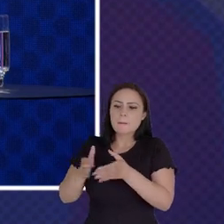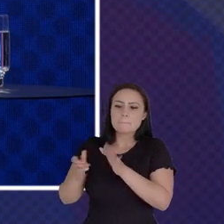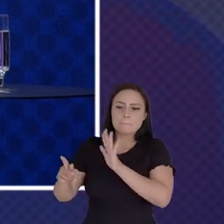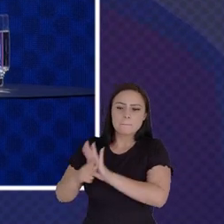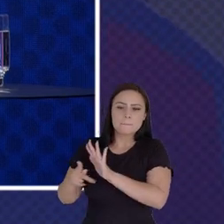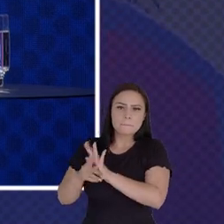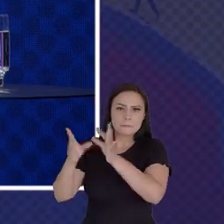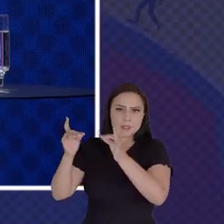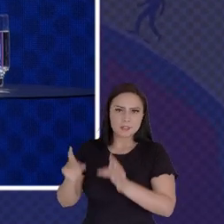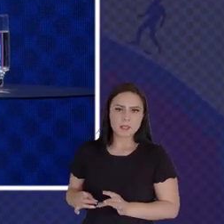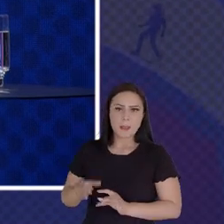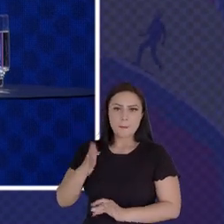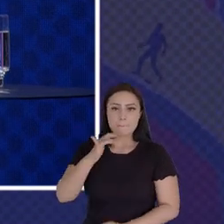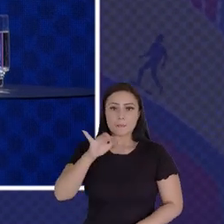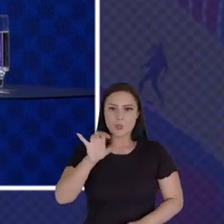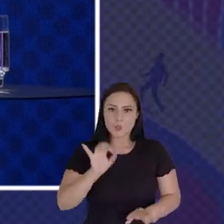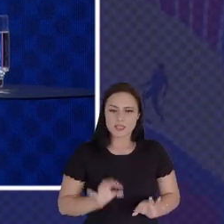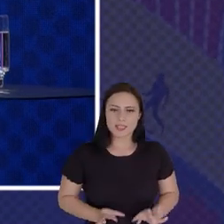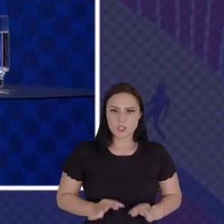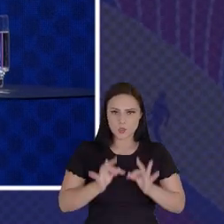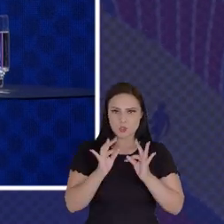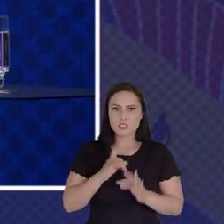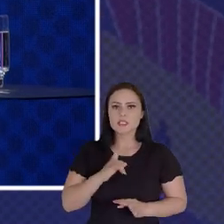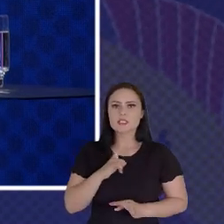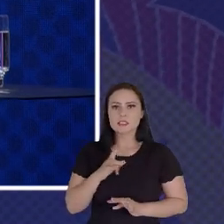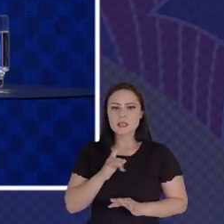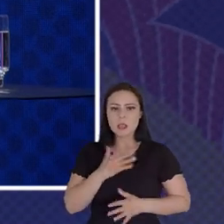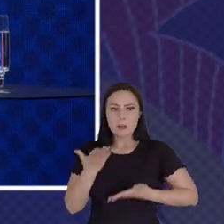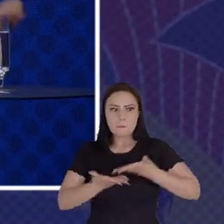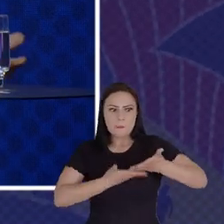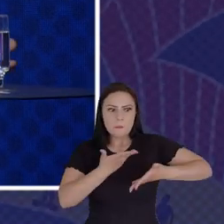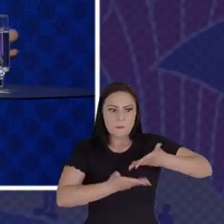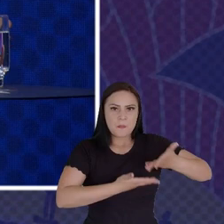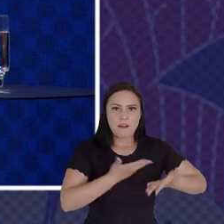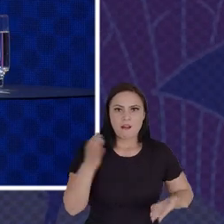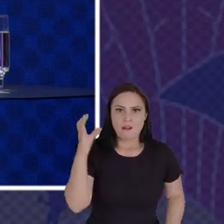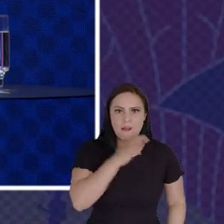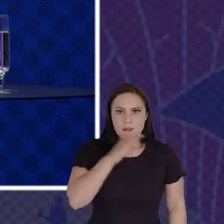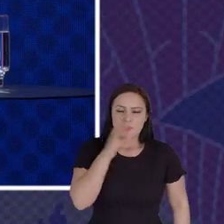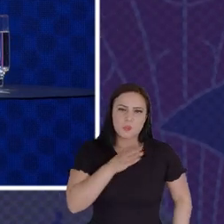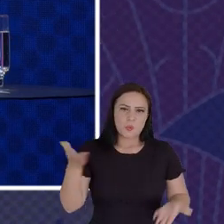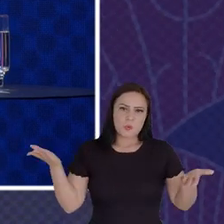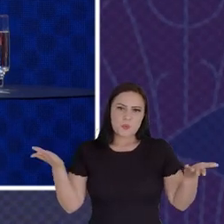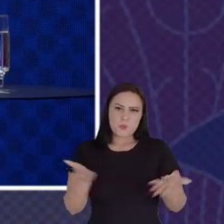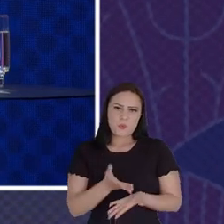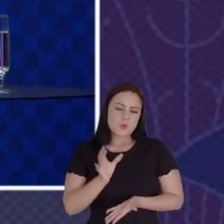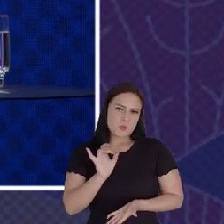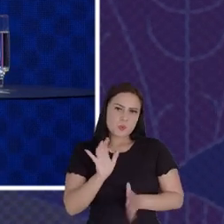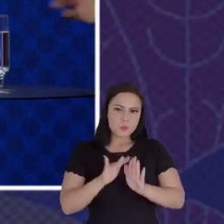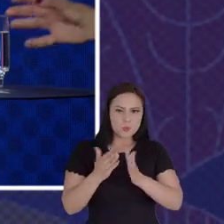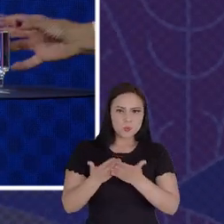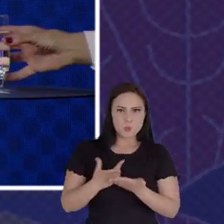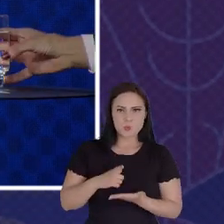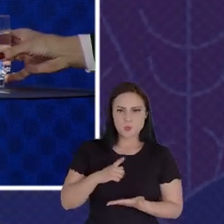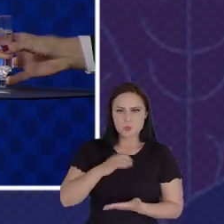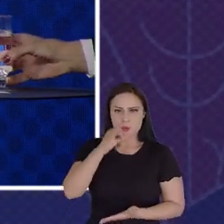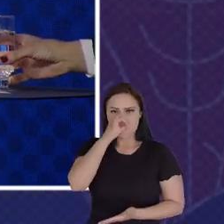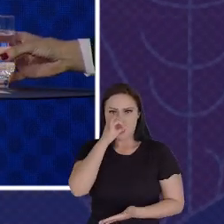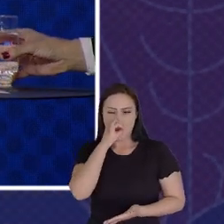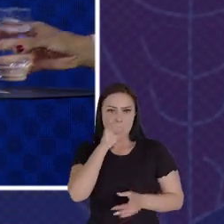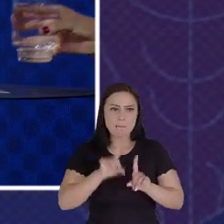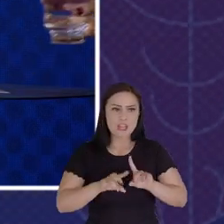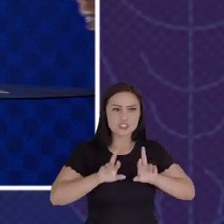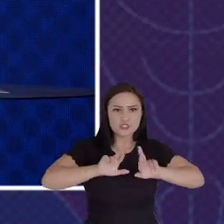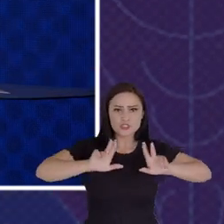Is Moving So Fast Right Now It's Like Not Just The Pig Study But But So Many Things In